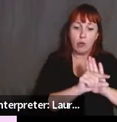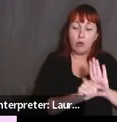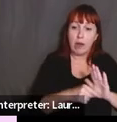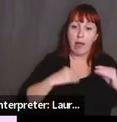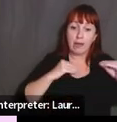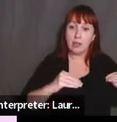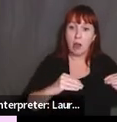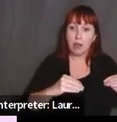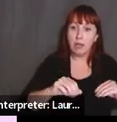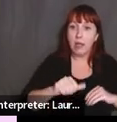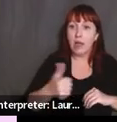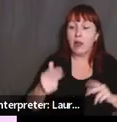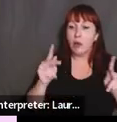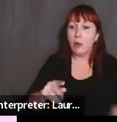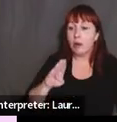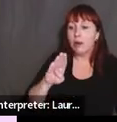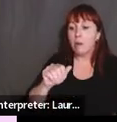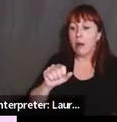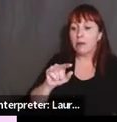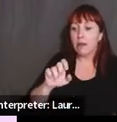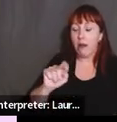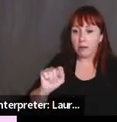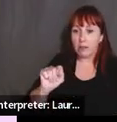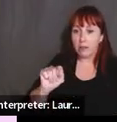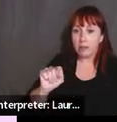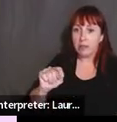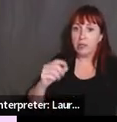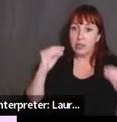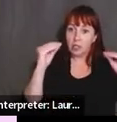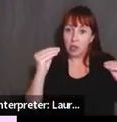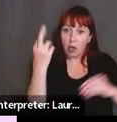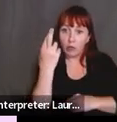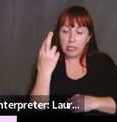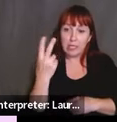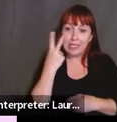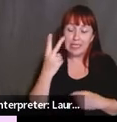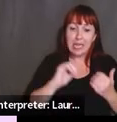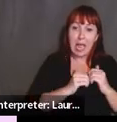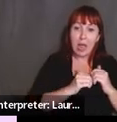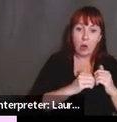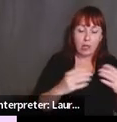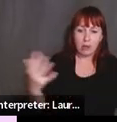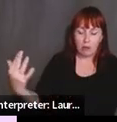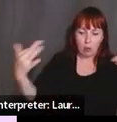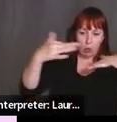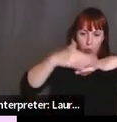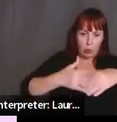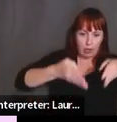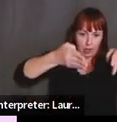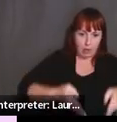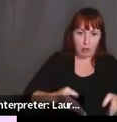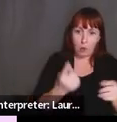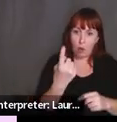about Jean-Michel Basquiat for a reason, because I wanted my students to see the diaspora in him, to see the multiple